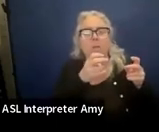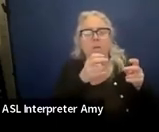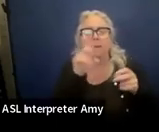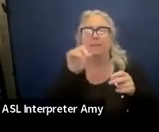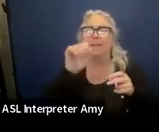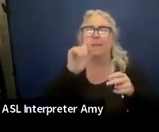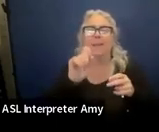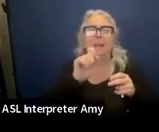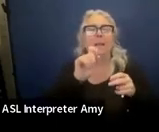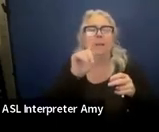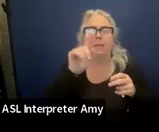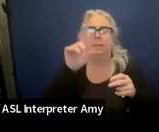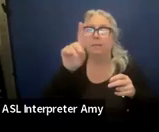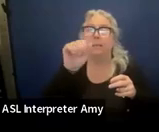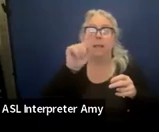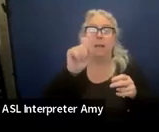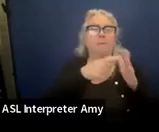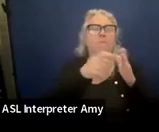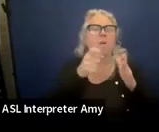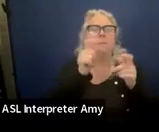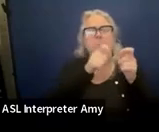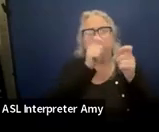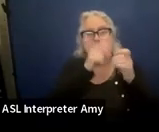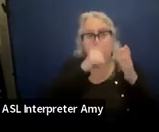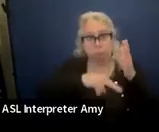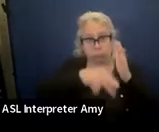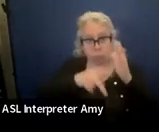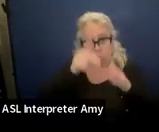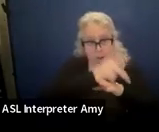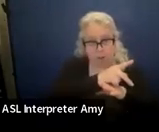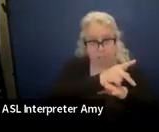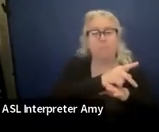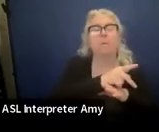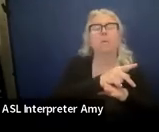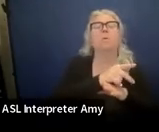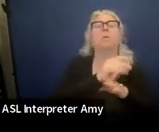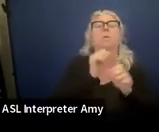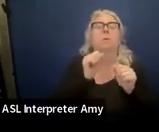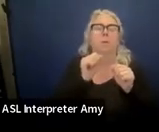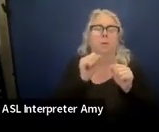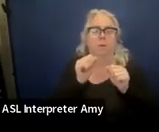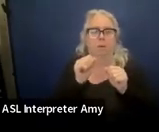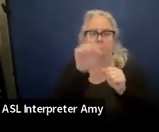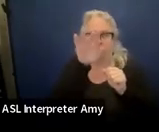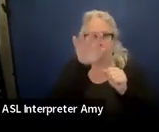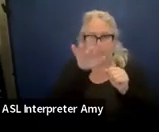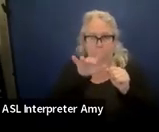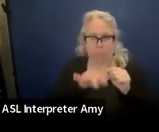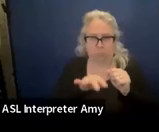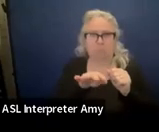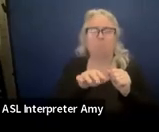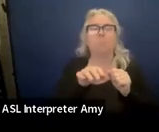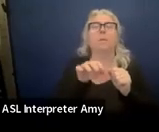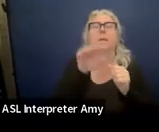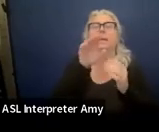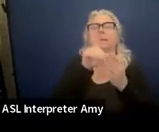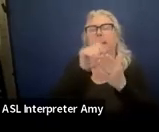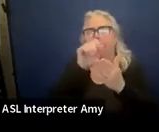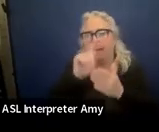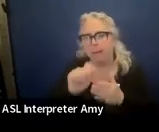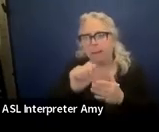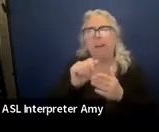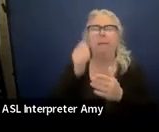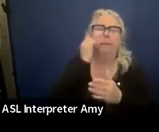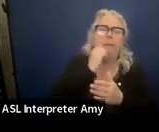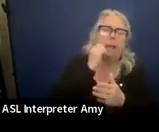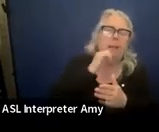points out of that reading program. Qualitative data through teacher observation, checklists, running records, daily logs,